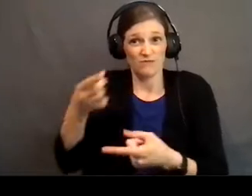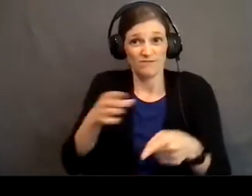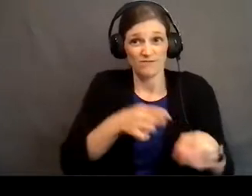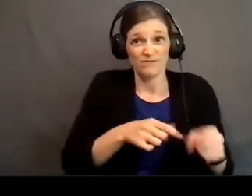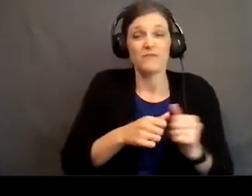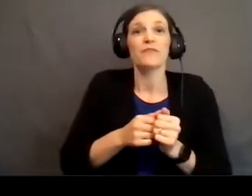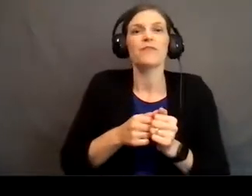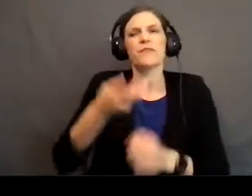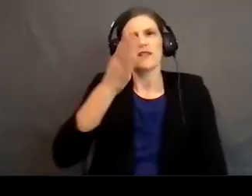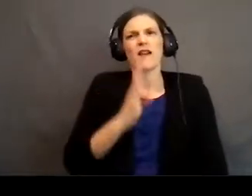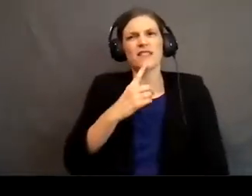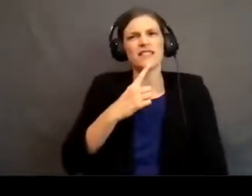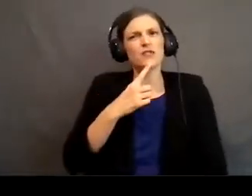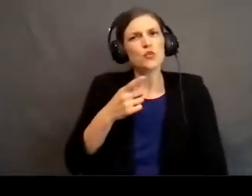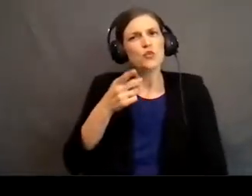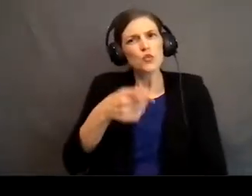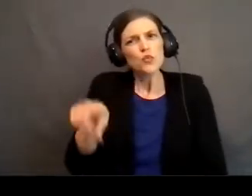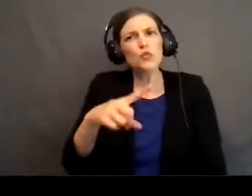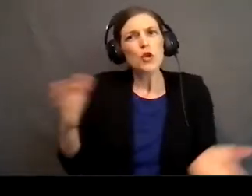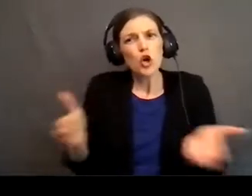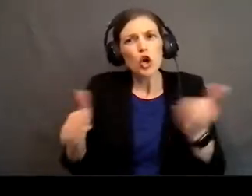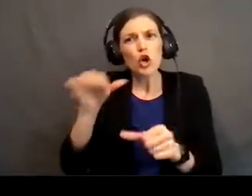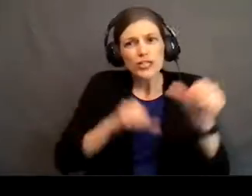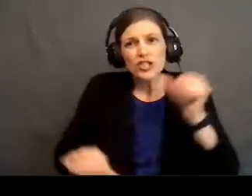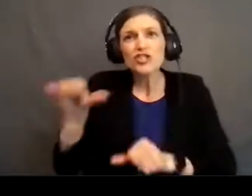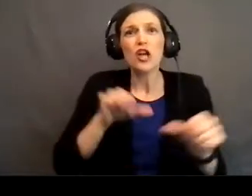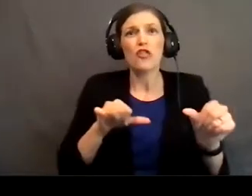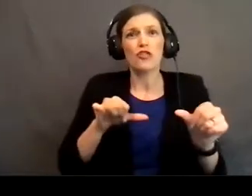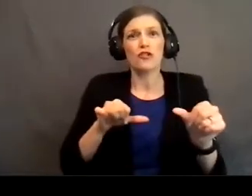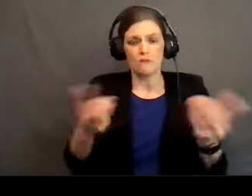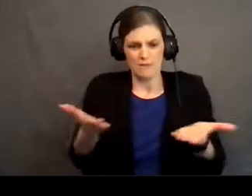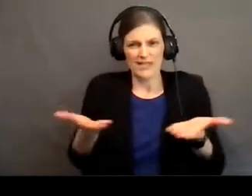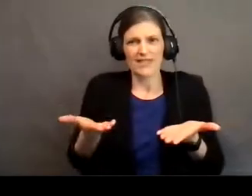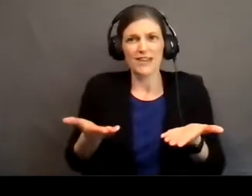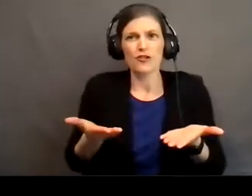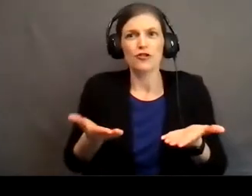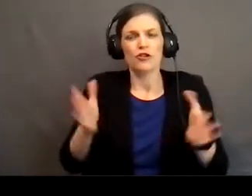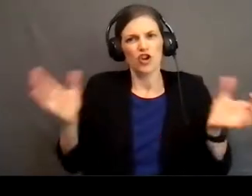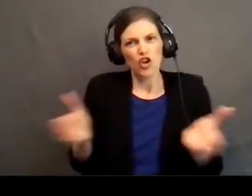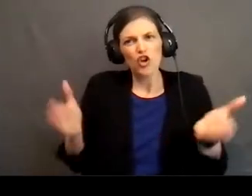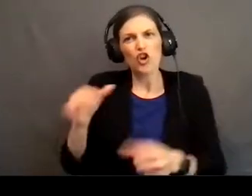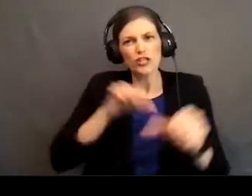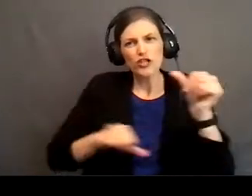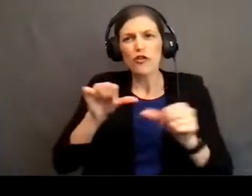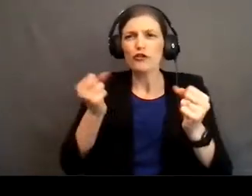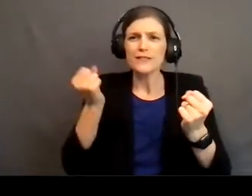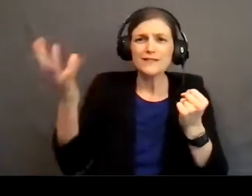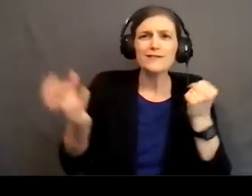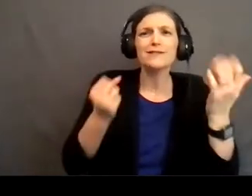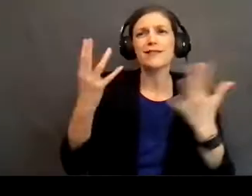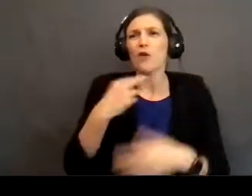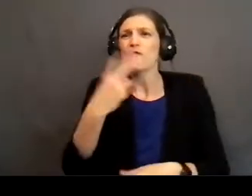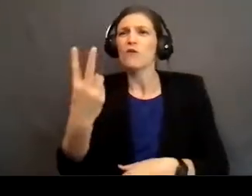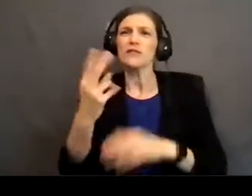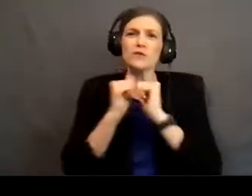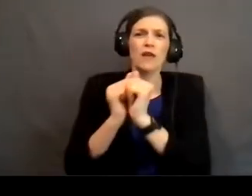by being here. You encourage me by being here. You encourage one another, singing together, lifting up our voices in